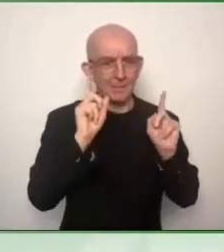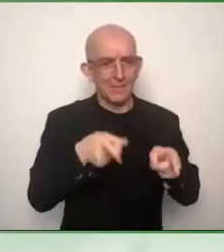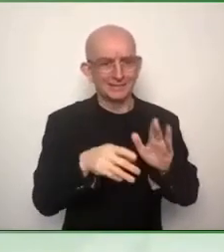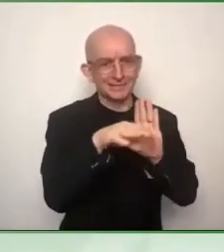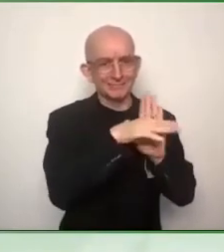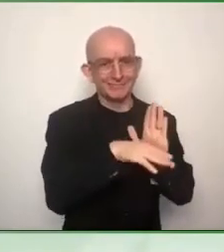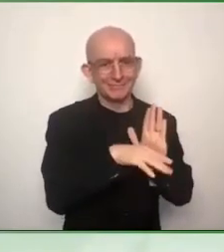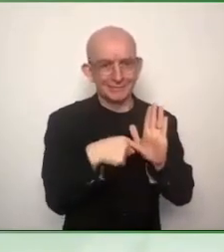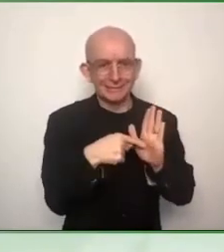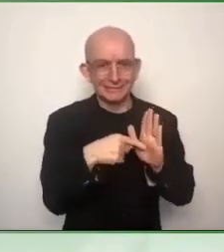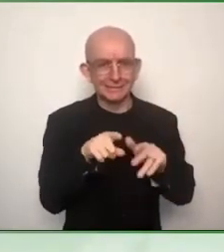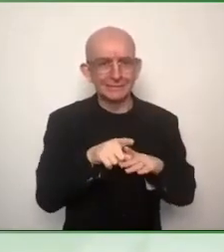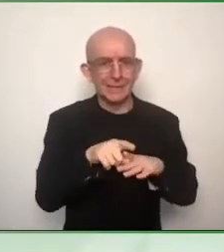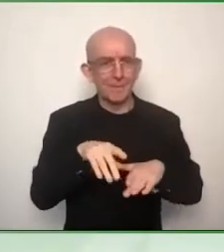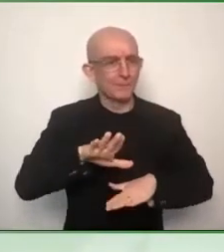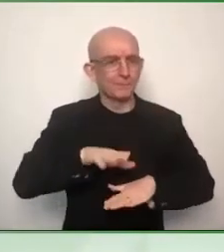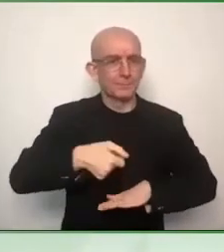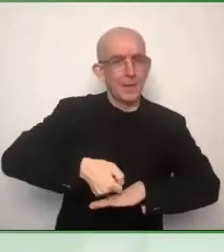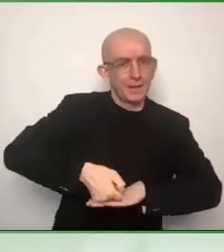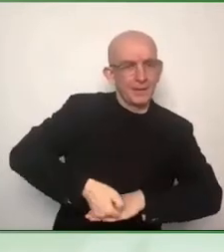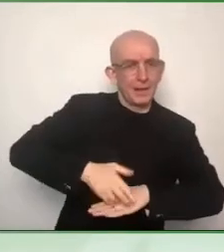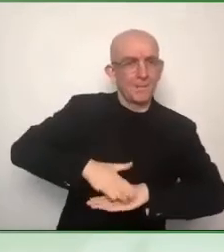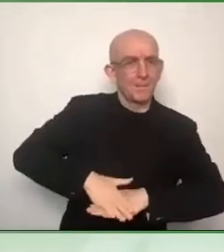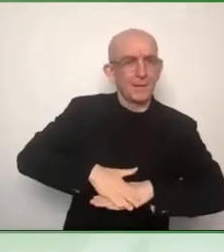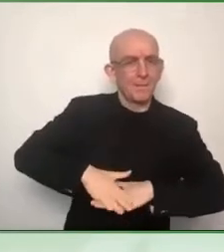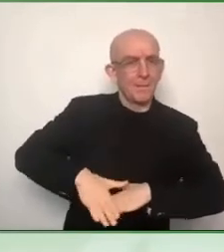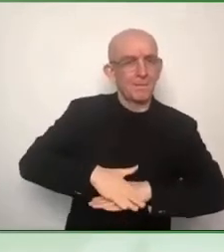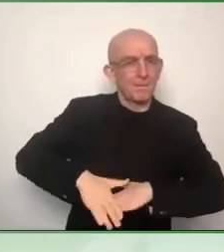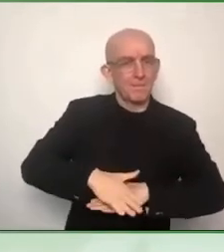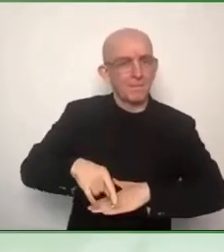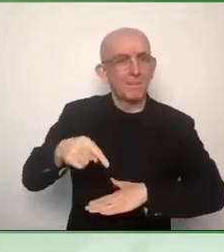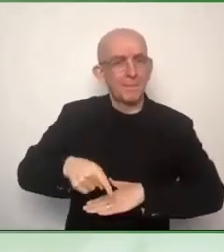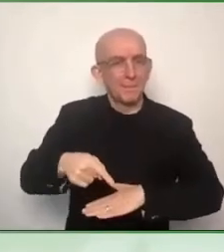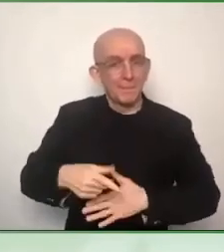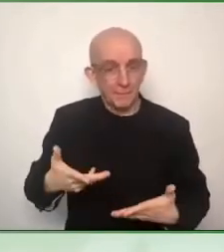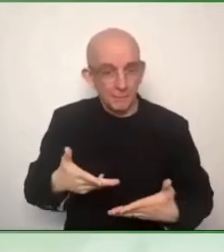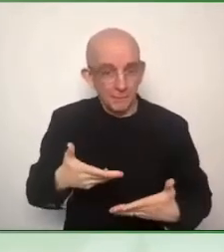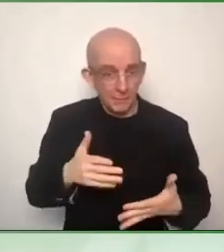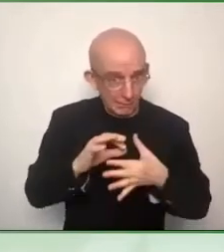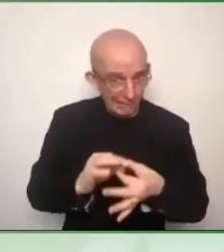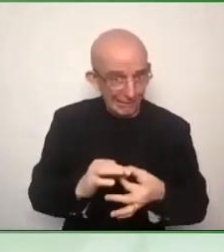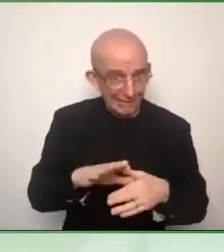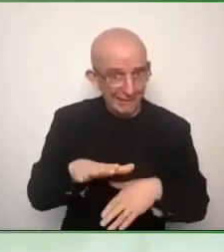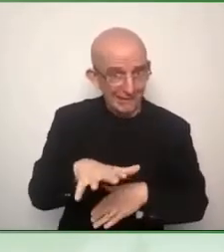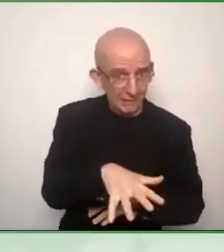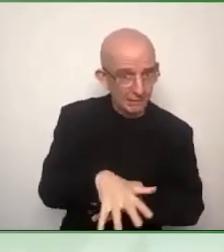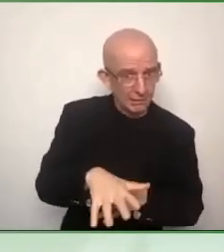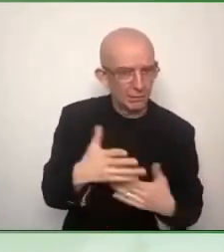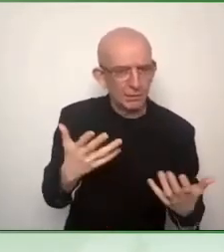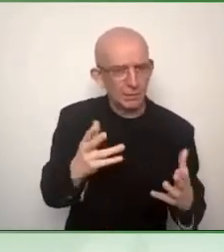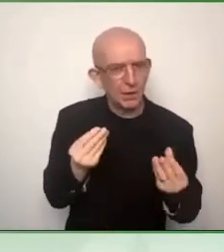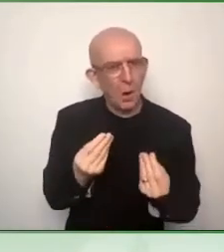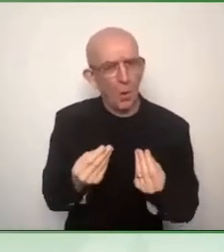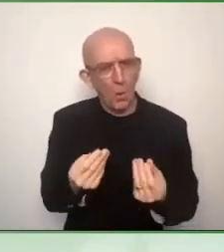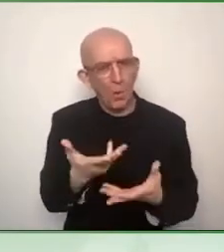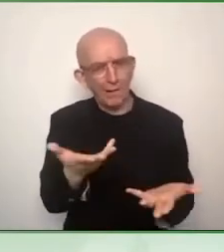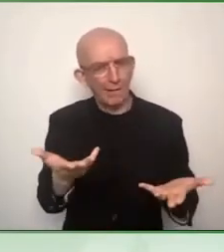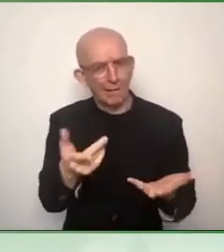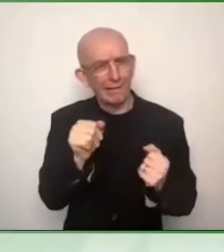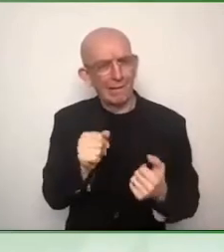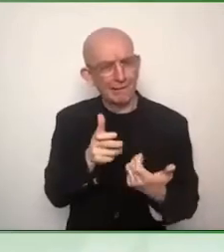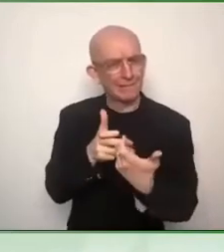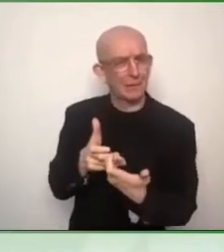generally, just given the scope and the scale of the work, it's not really feasible to look at,